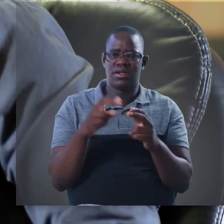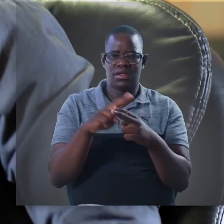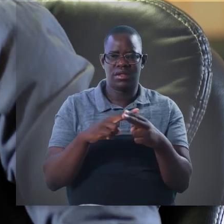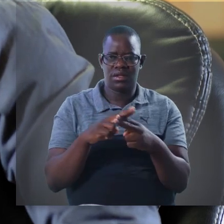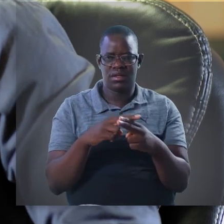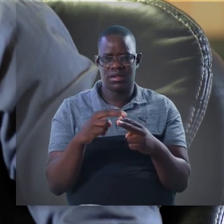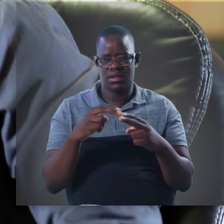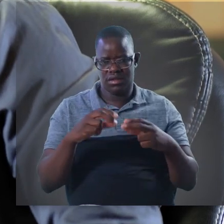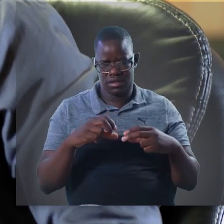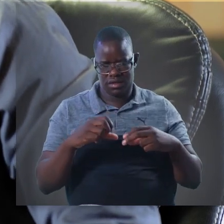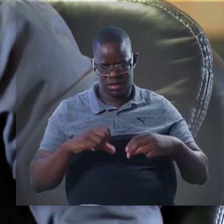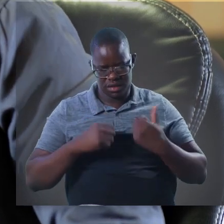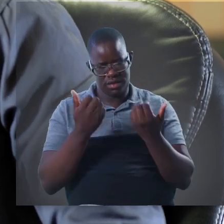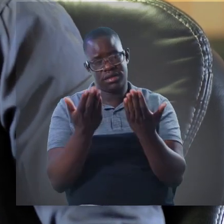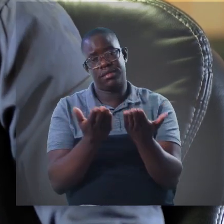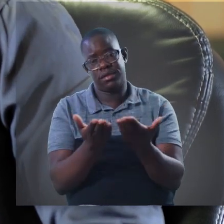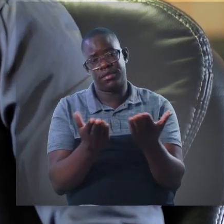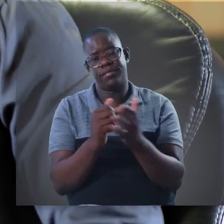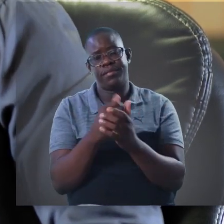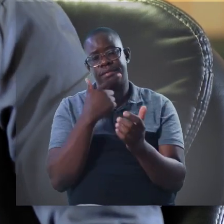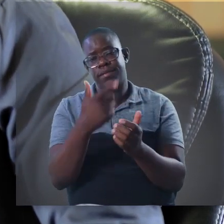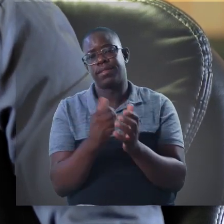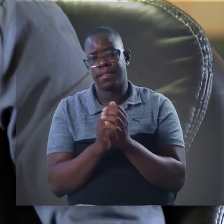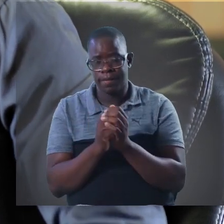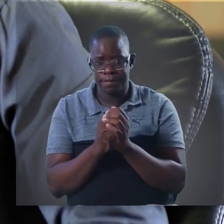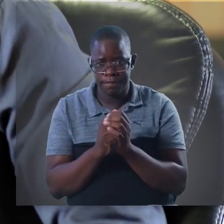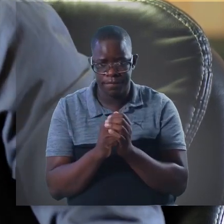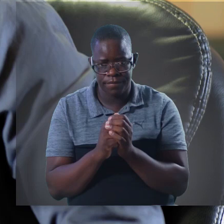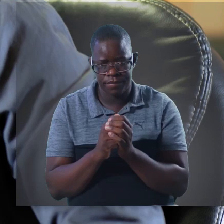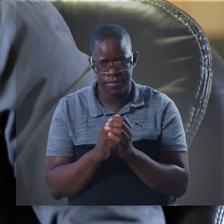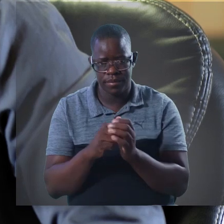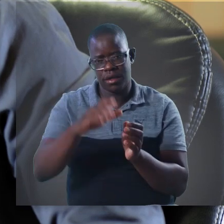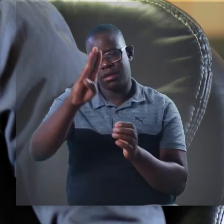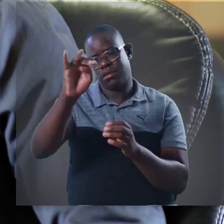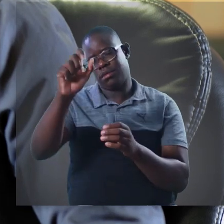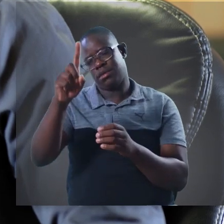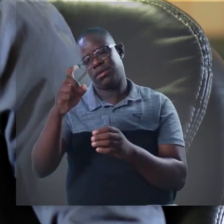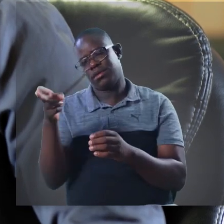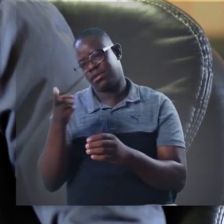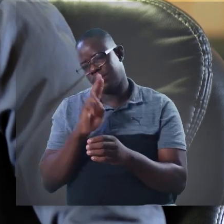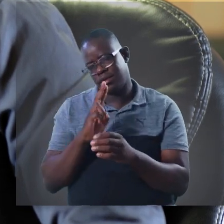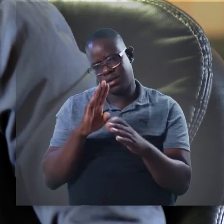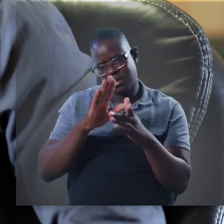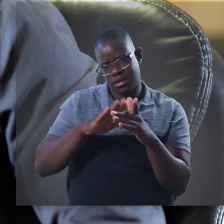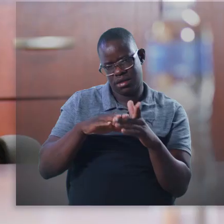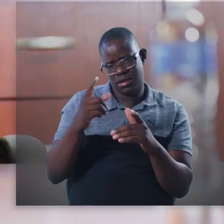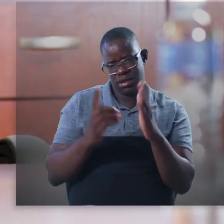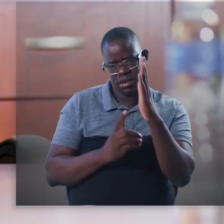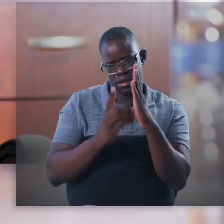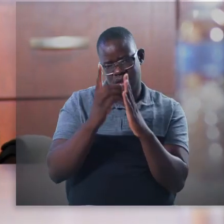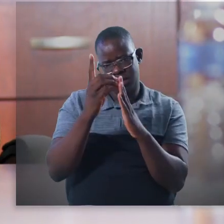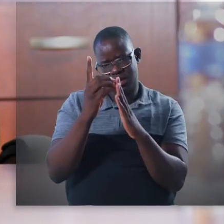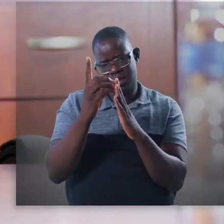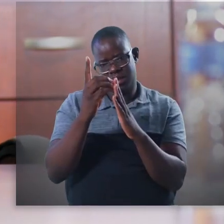a minimum charge, you know, or rather a minimum fee that is actually used for health services. Thank you, Jakes. Now,